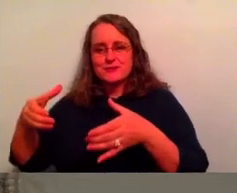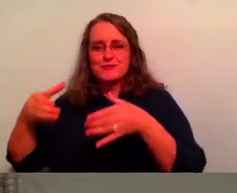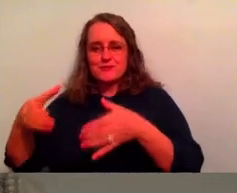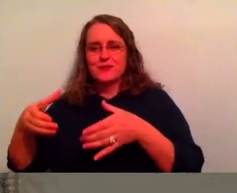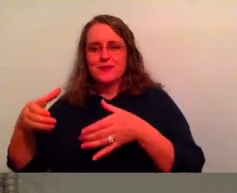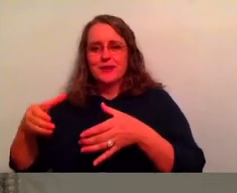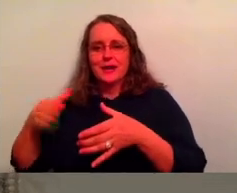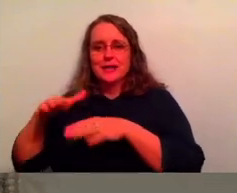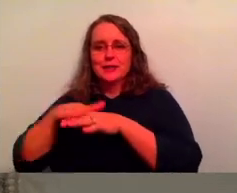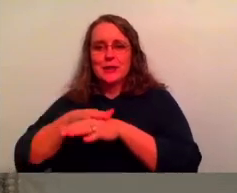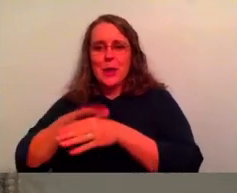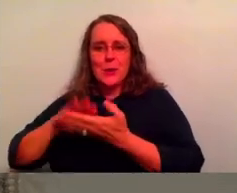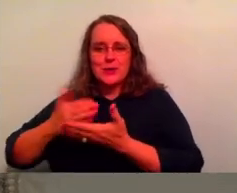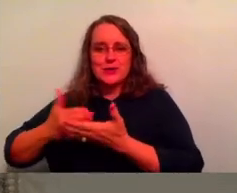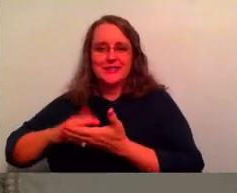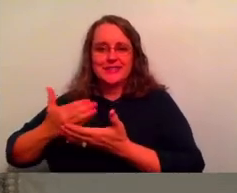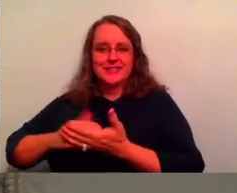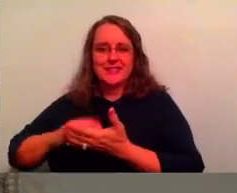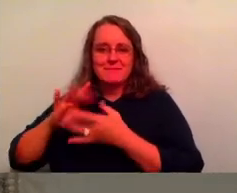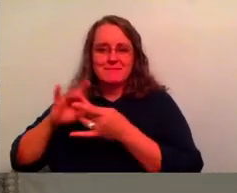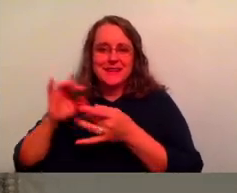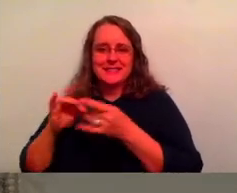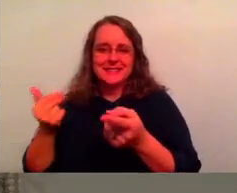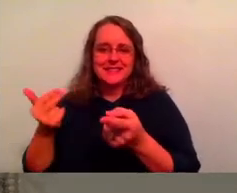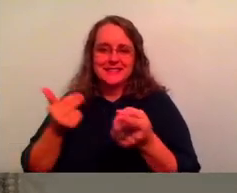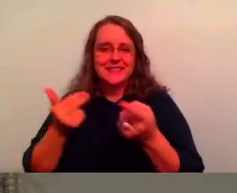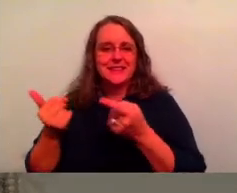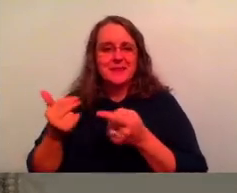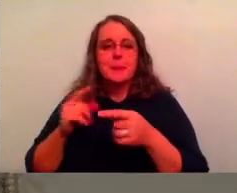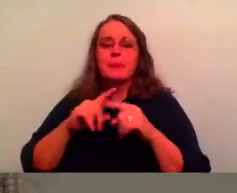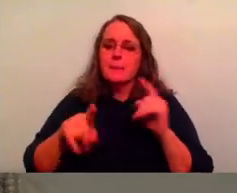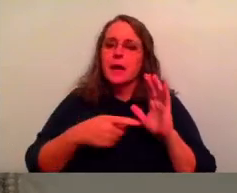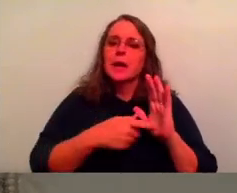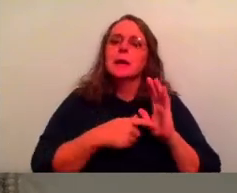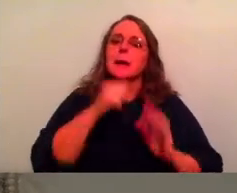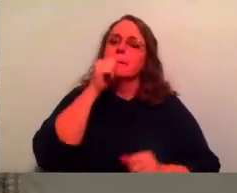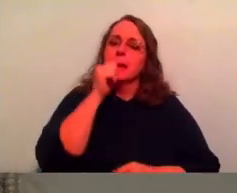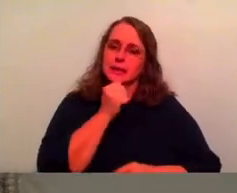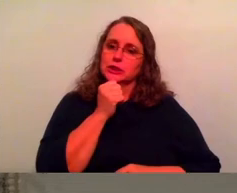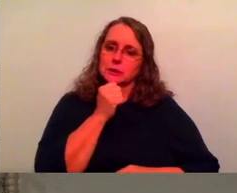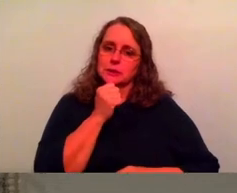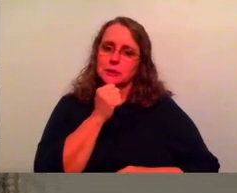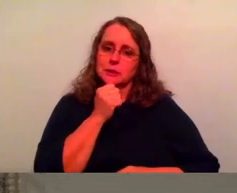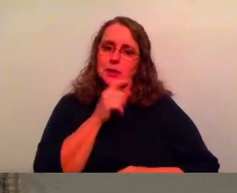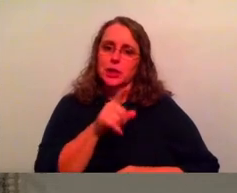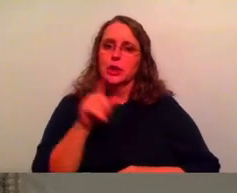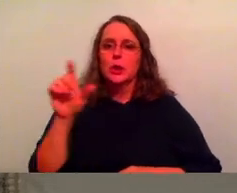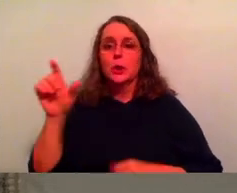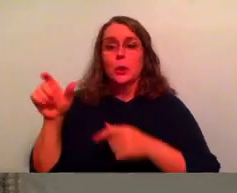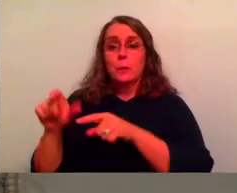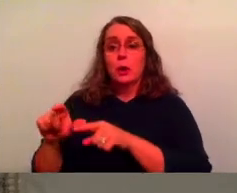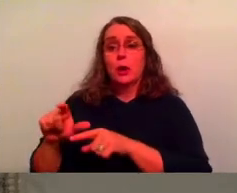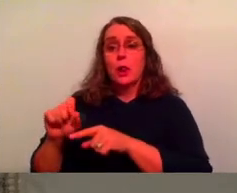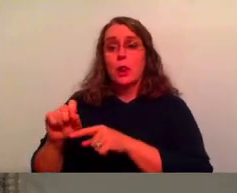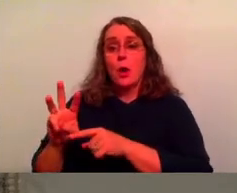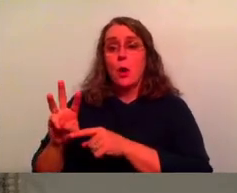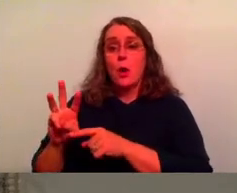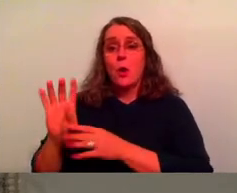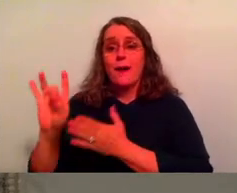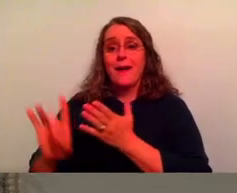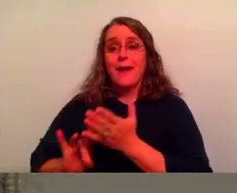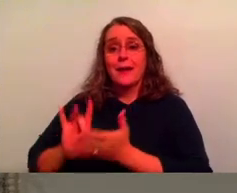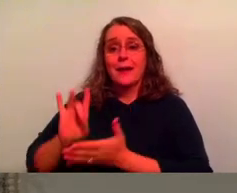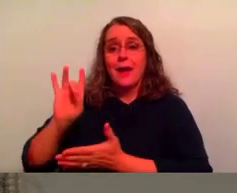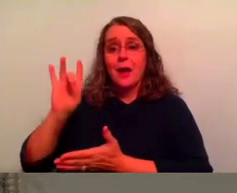That's a translation. Nevermind. Let's keep going, but it takes patience, right? Like you stick it on low for eight hours and it's like, you can't just,